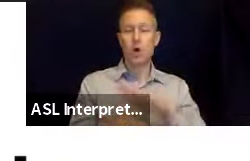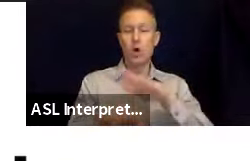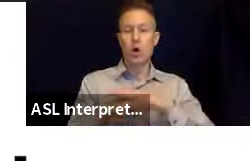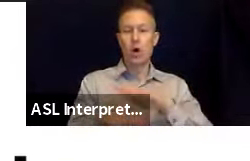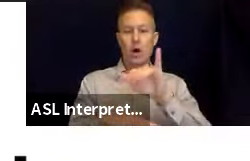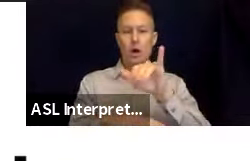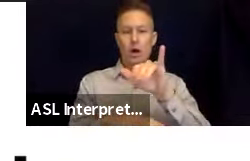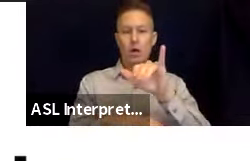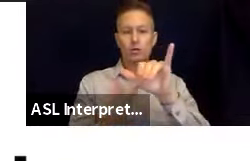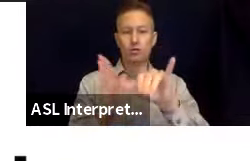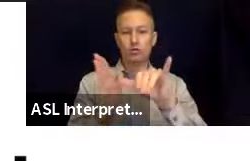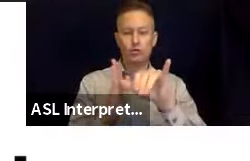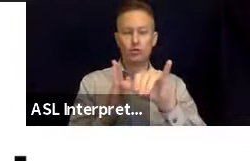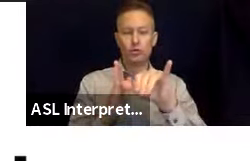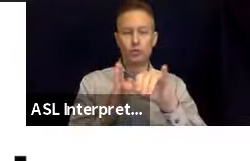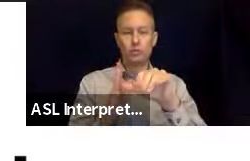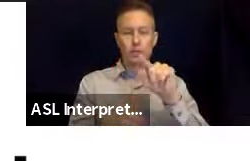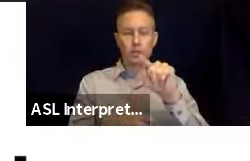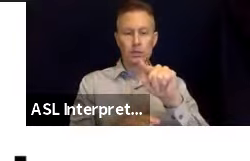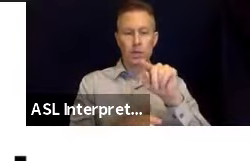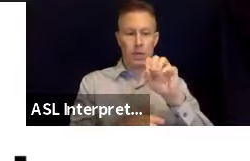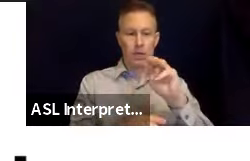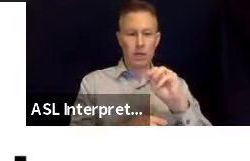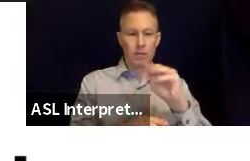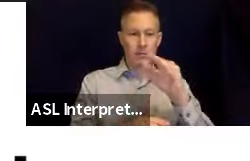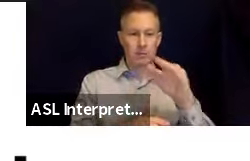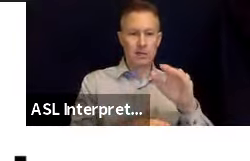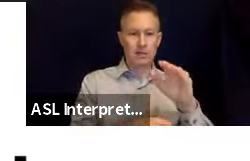.com slash great shakeout channel we're watching now.